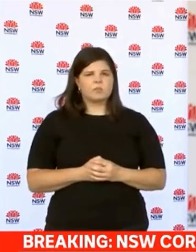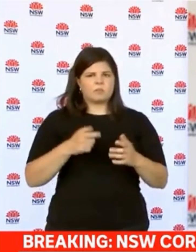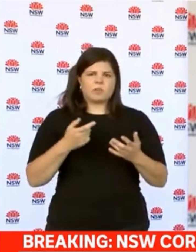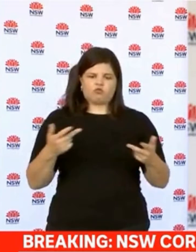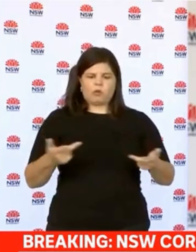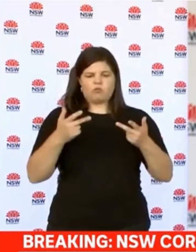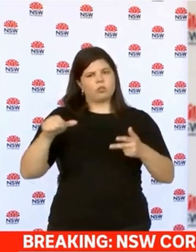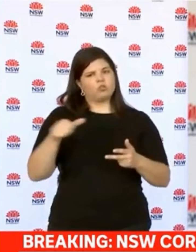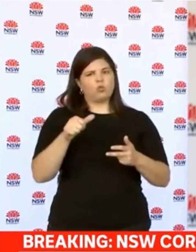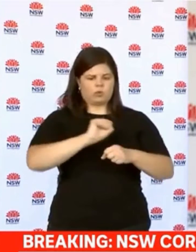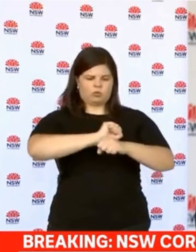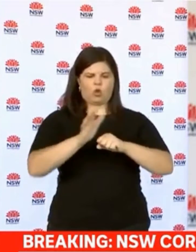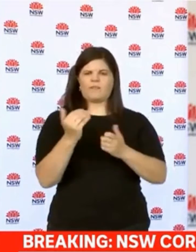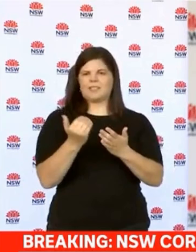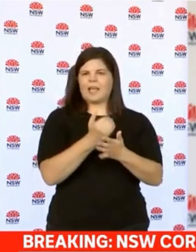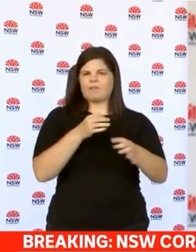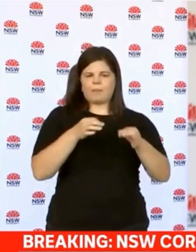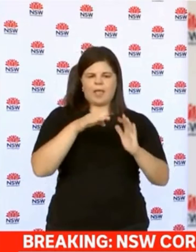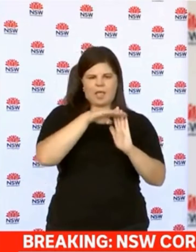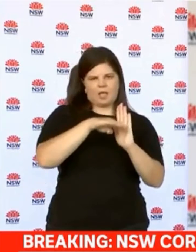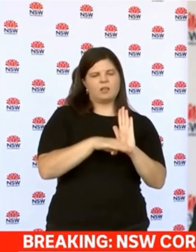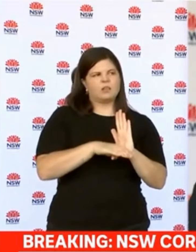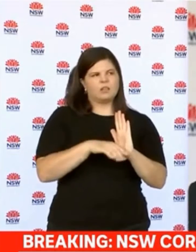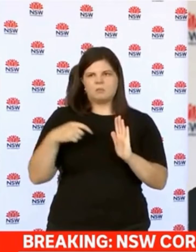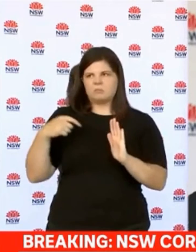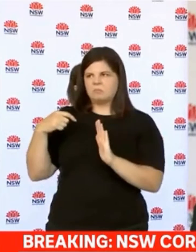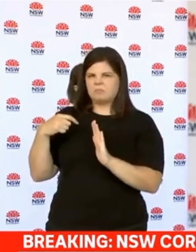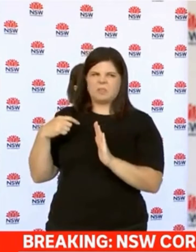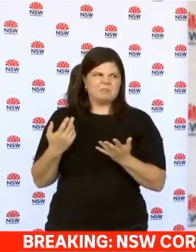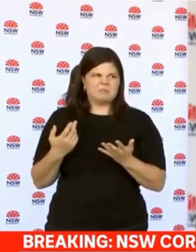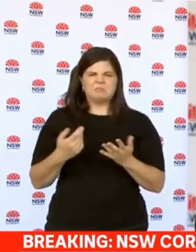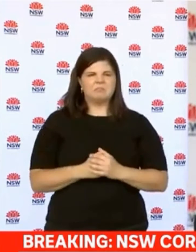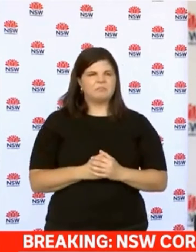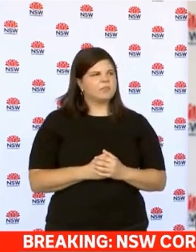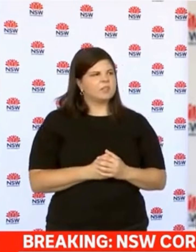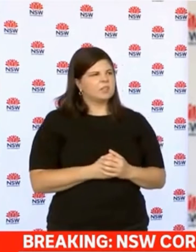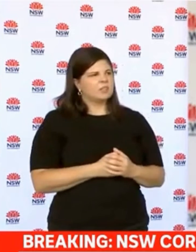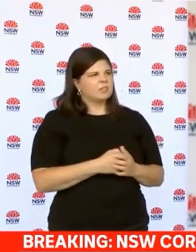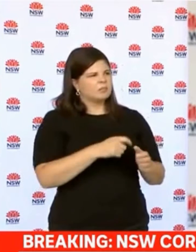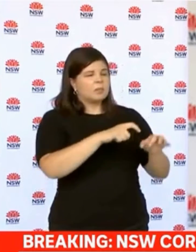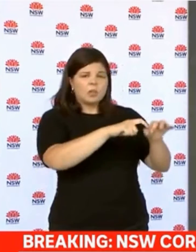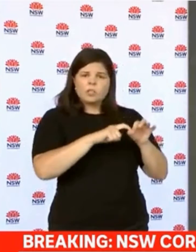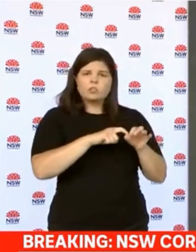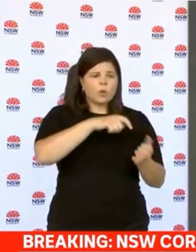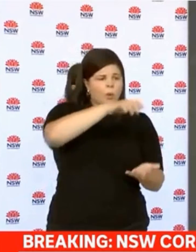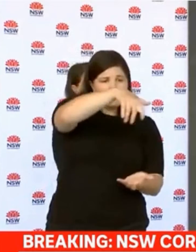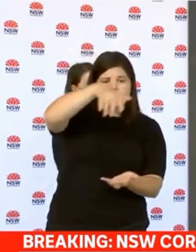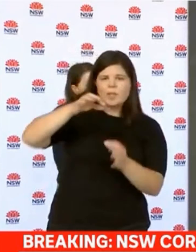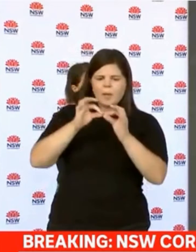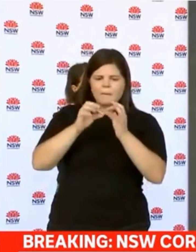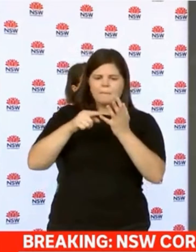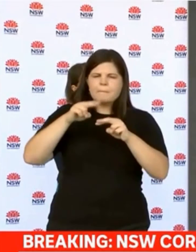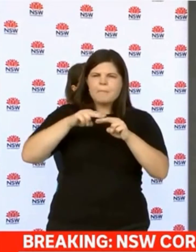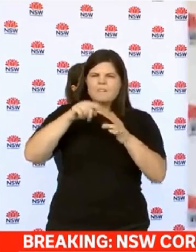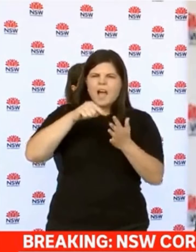have to have COVID safety plans and so on. So while I don't have the details we'll rest assured we'll look into that. But is buffet dining allowed currently?